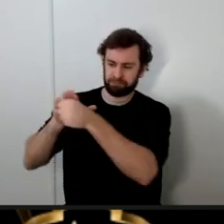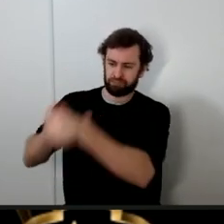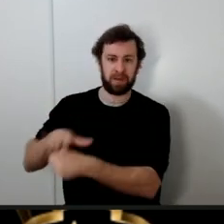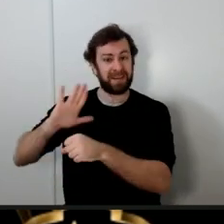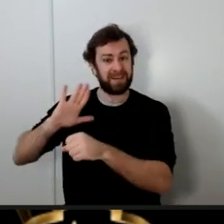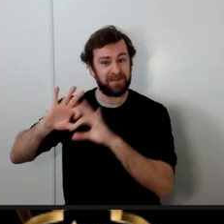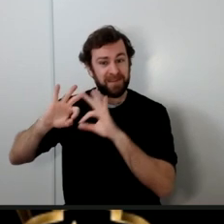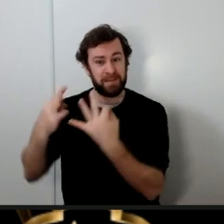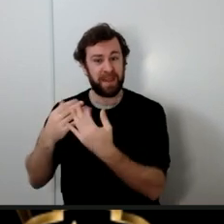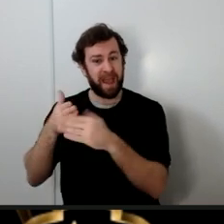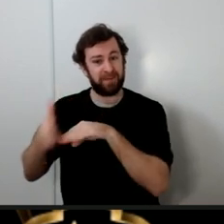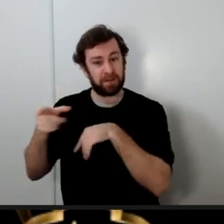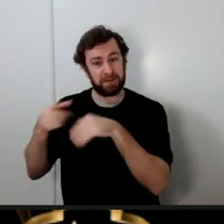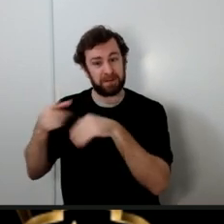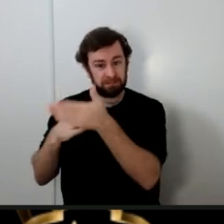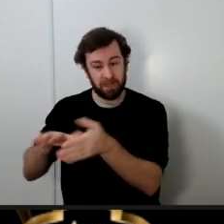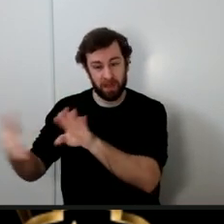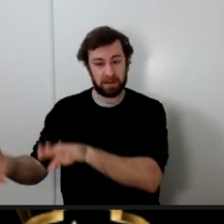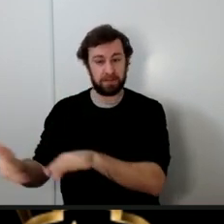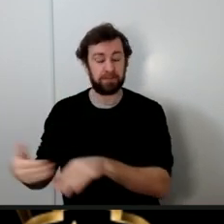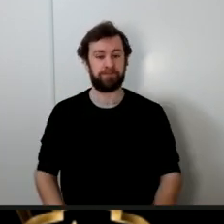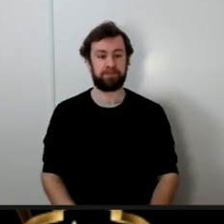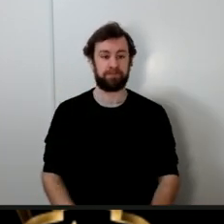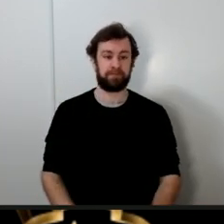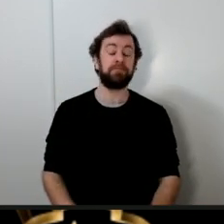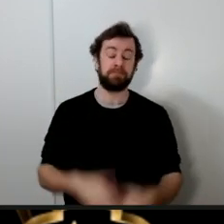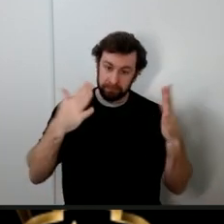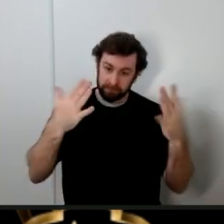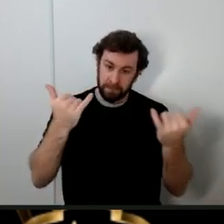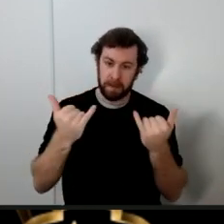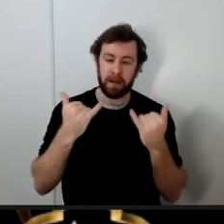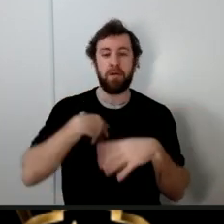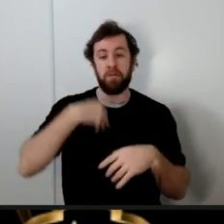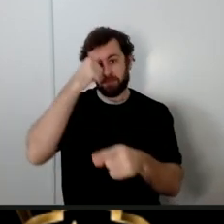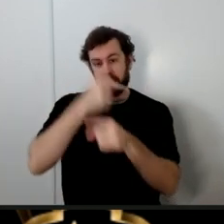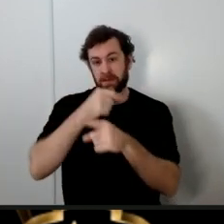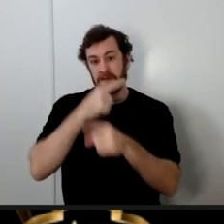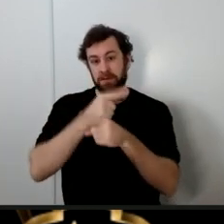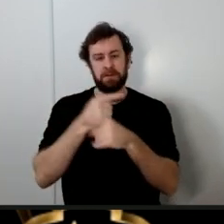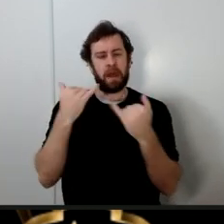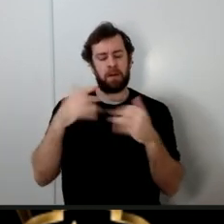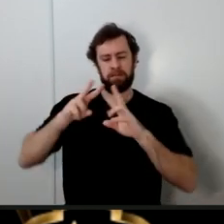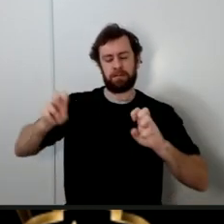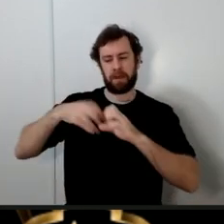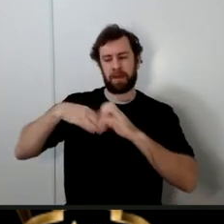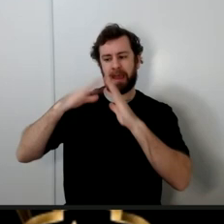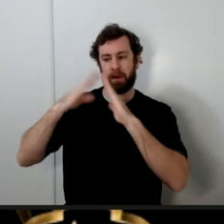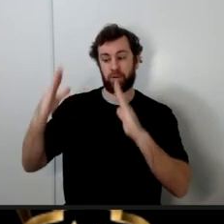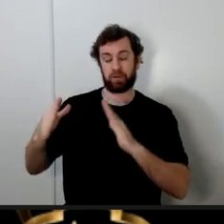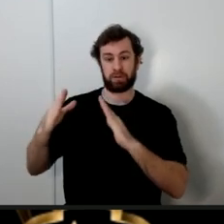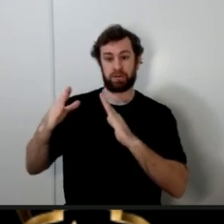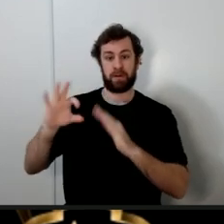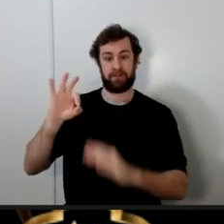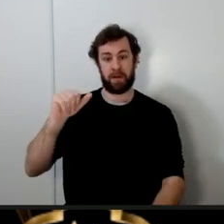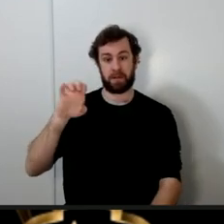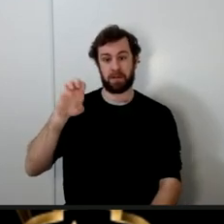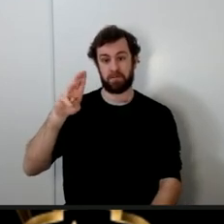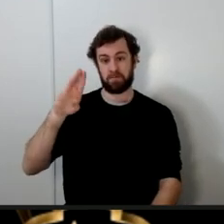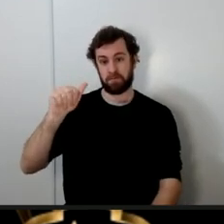now my dear brothers and sisters let's briefly look at the logistics of the house of Lady Fatima when the Prophet